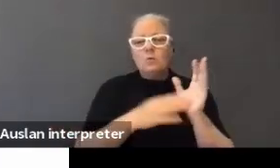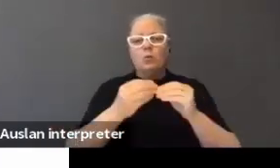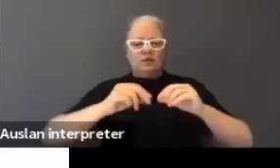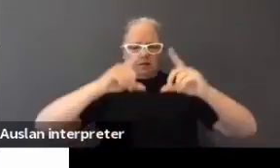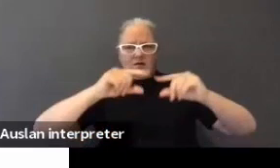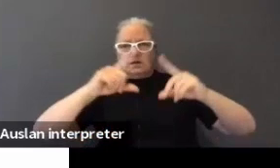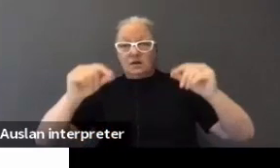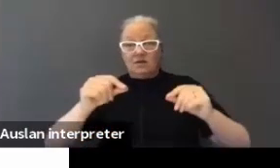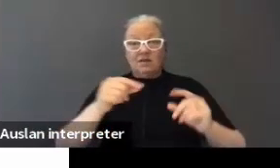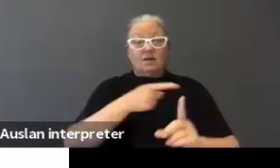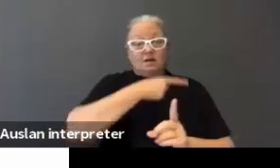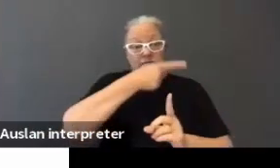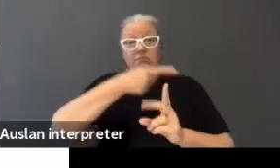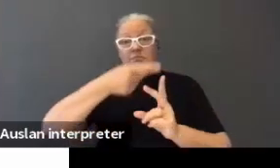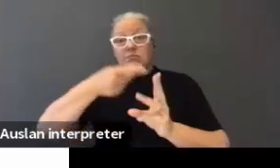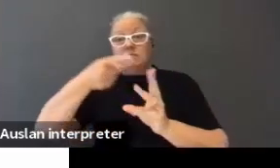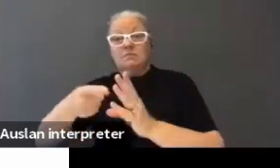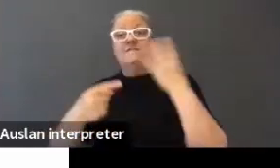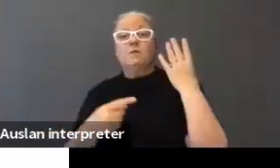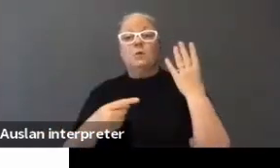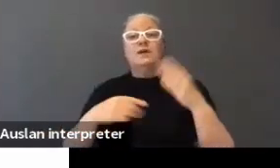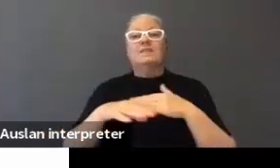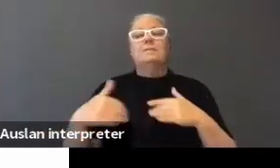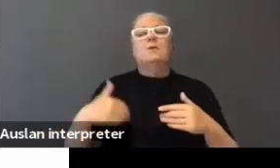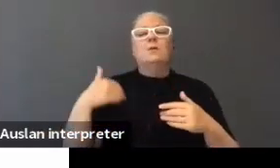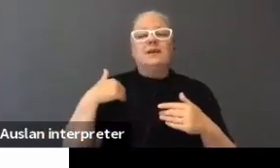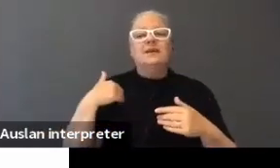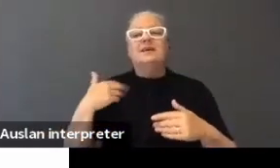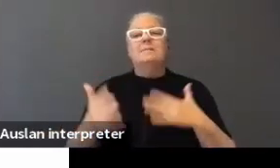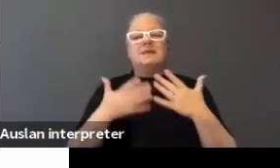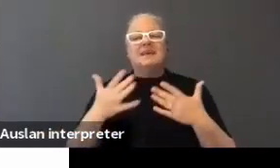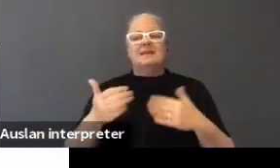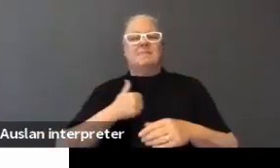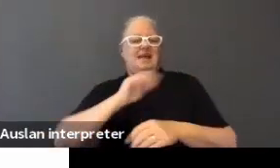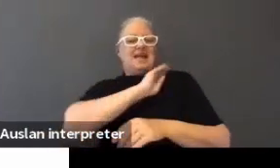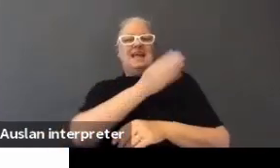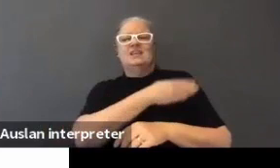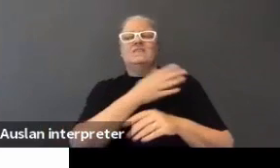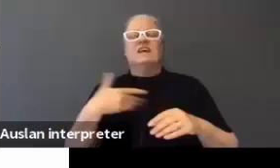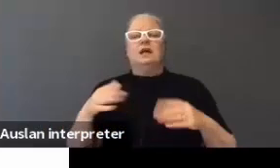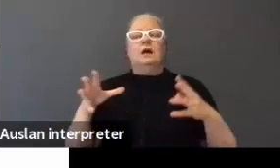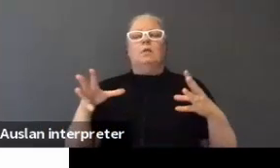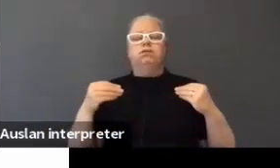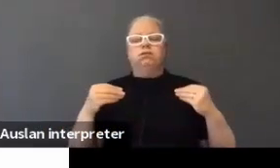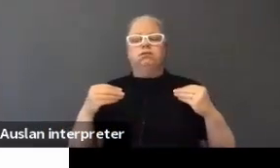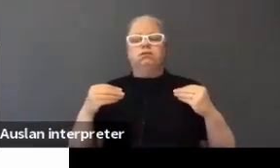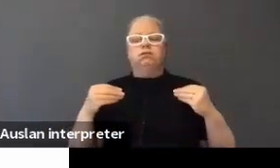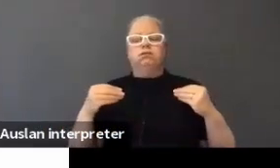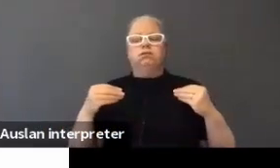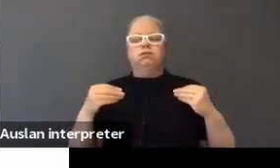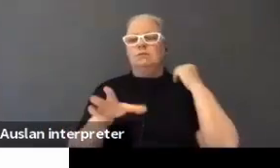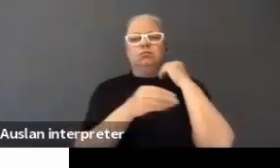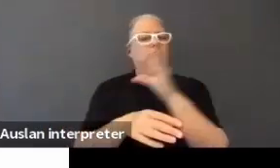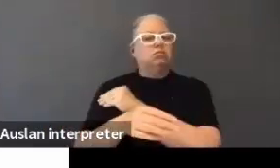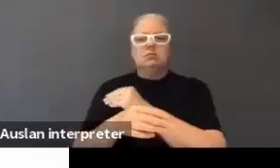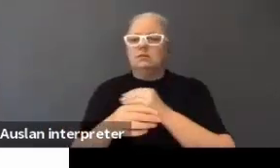all morning and that takes from somebody's energy levels. There's a limit sometimes in how much you can do that.